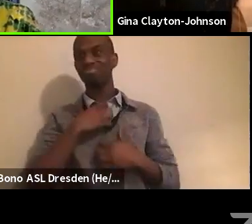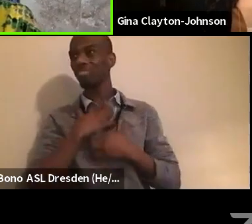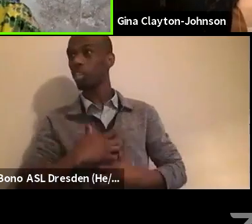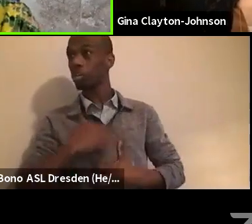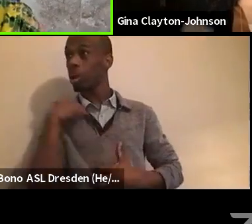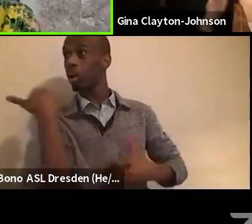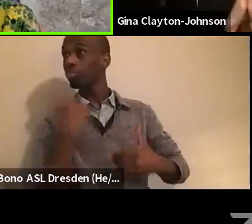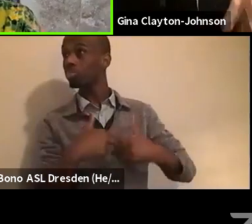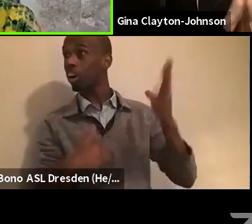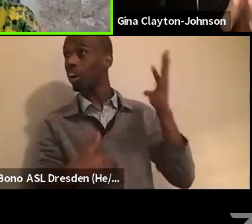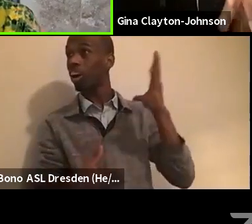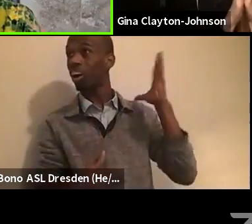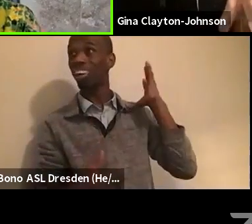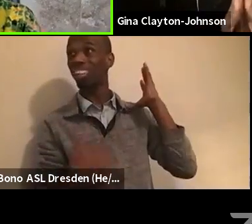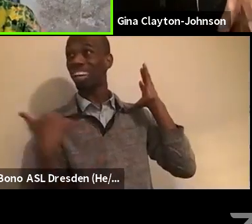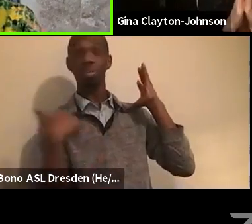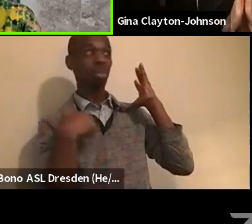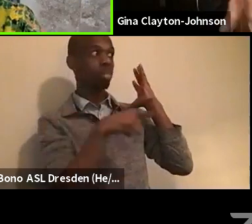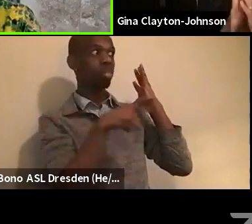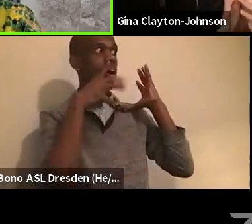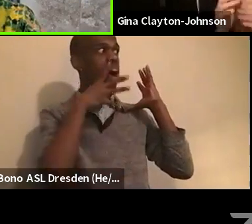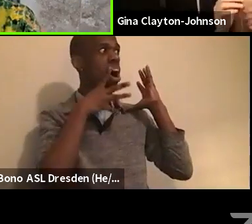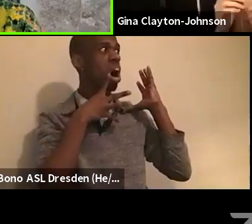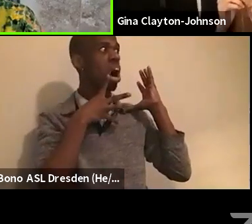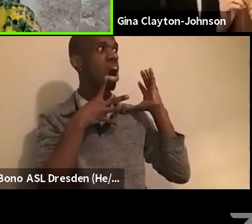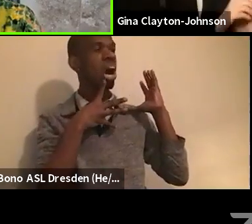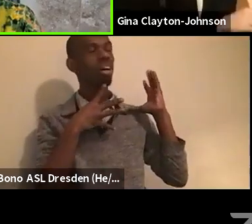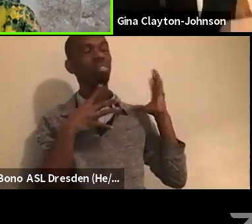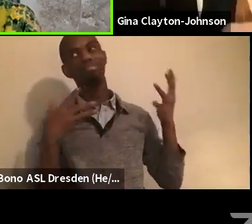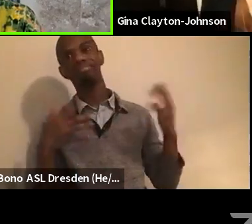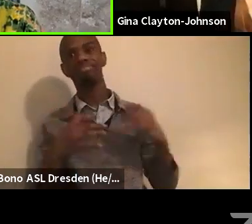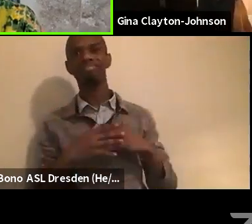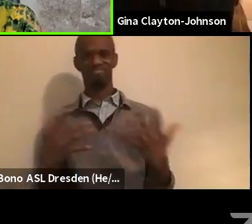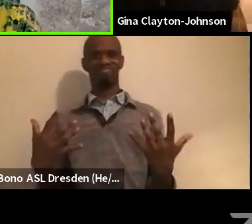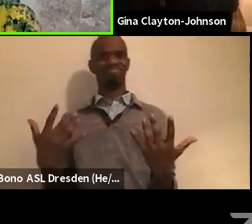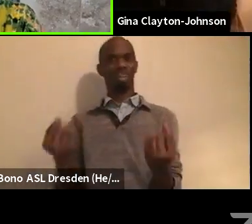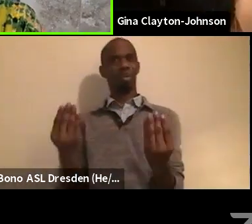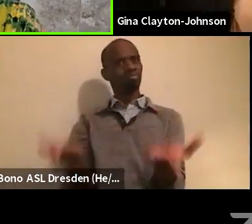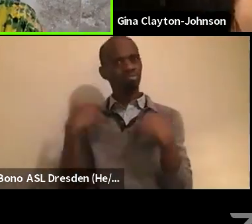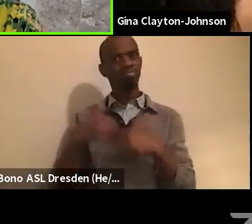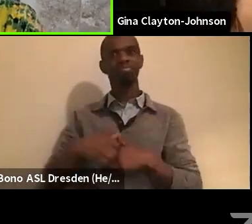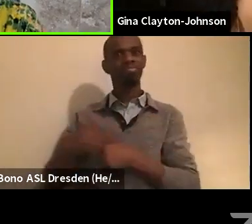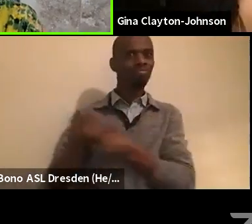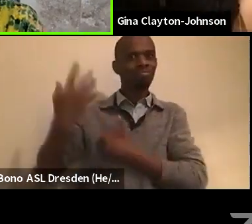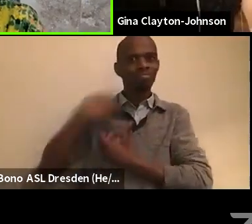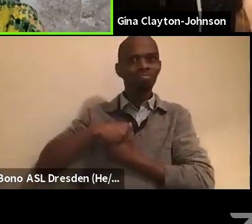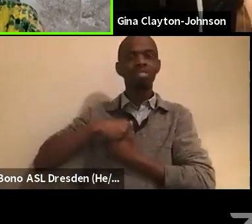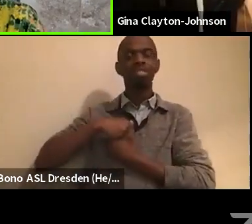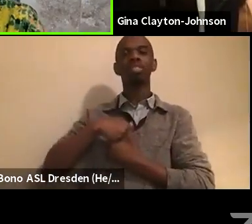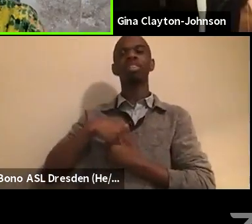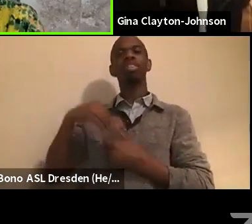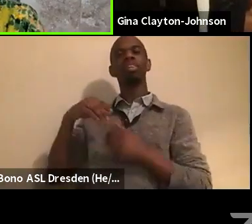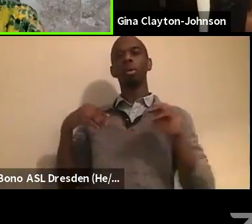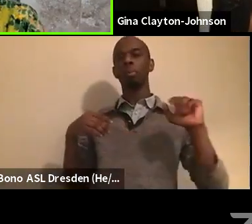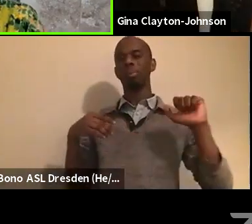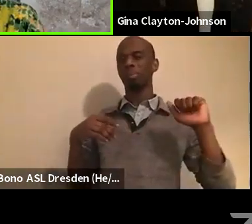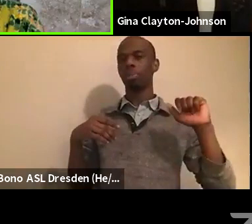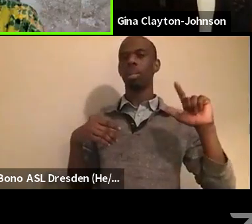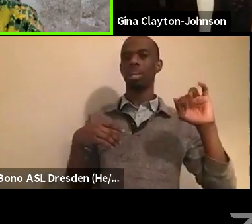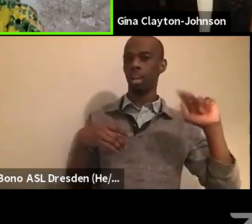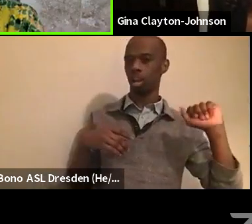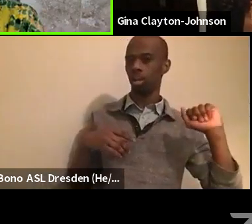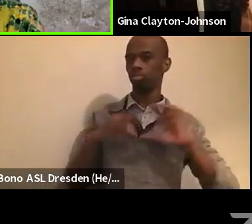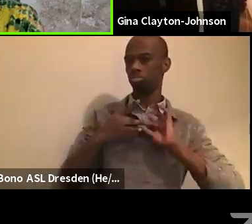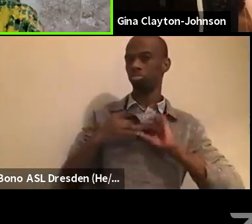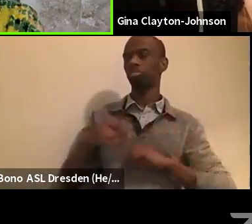I love that. I love that. And of authentic black women, right? Authentic black women, black women who represent black